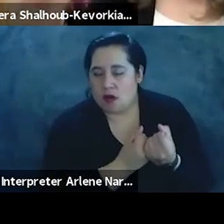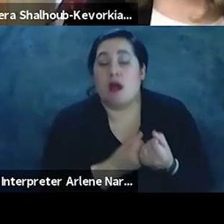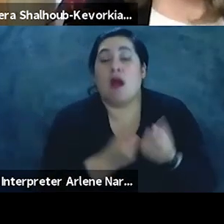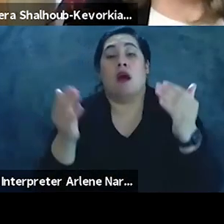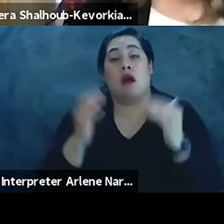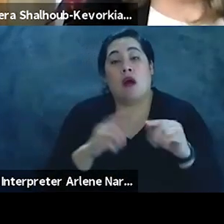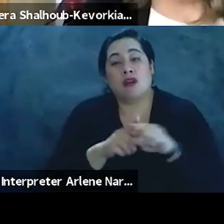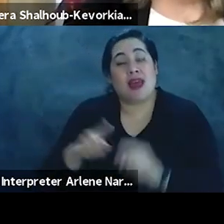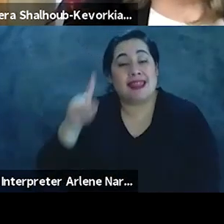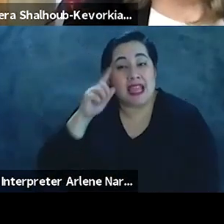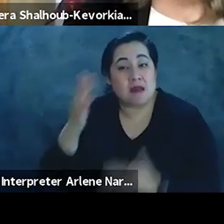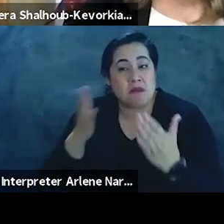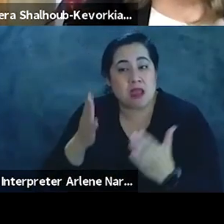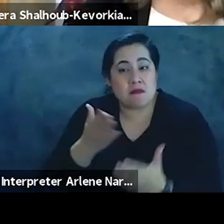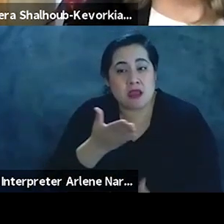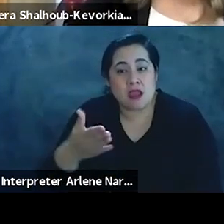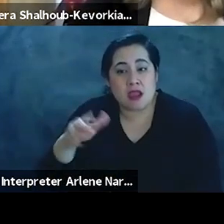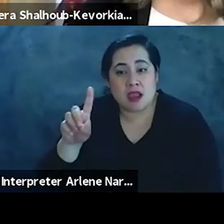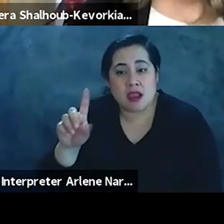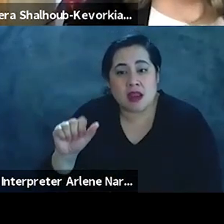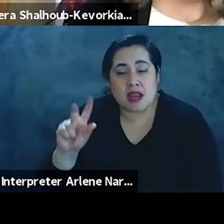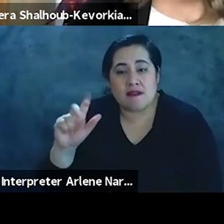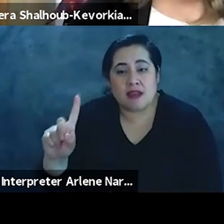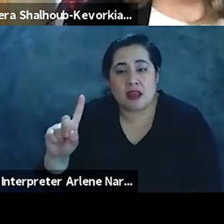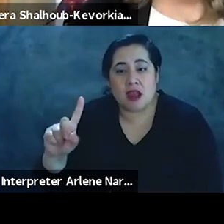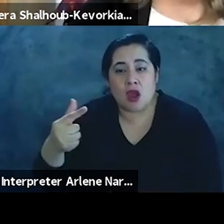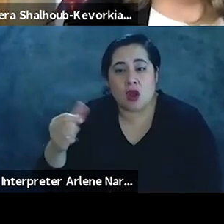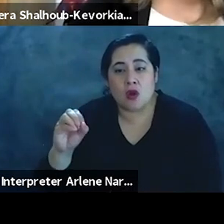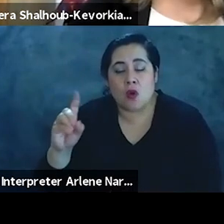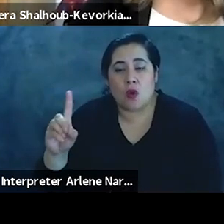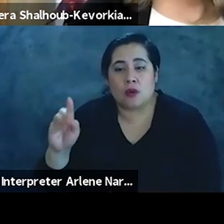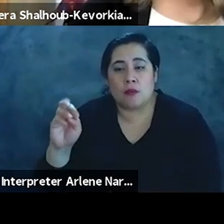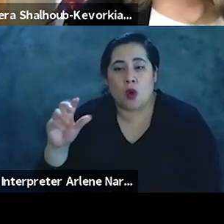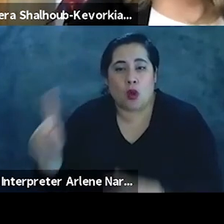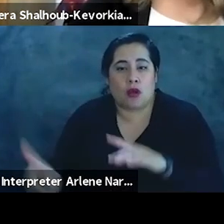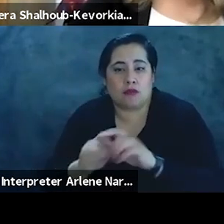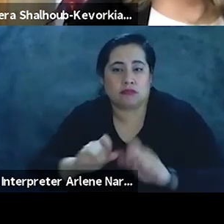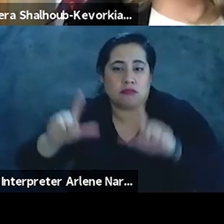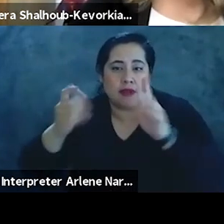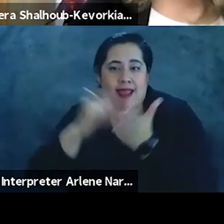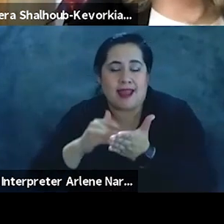then I think, perhaps, David Goldberg will come back on to conclude our our event today um